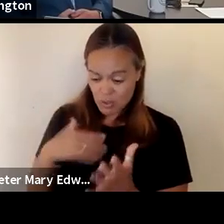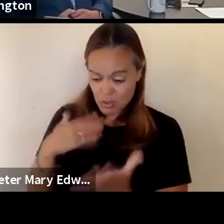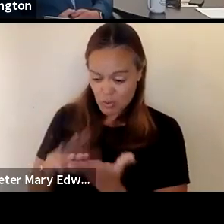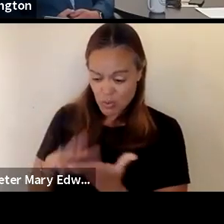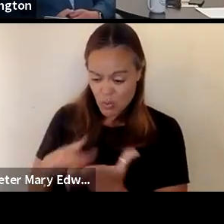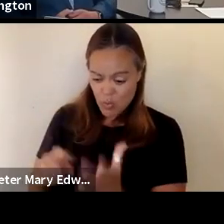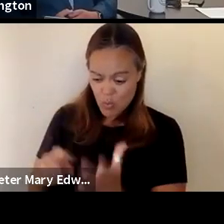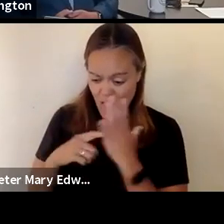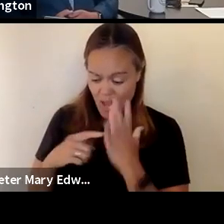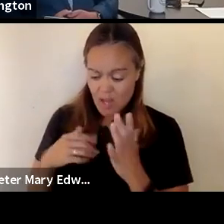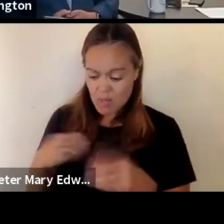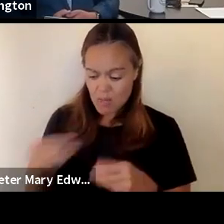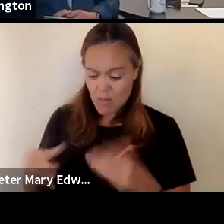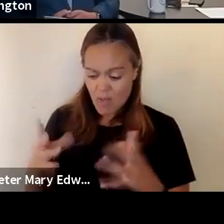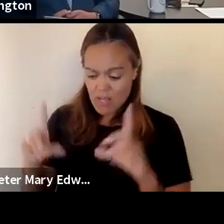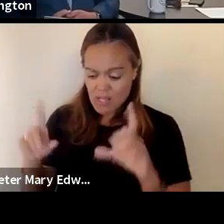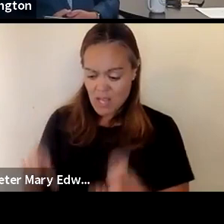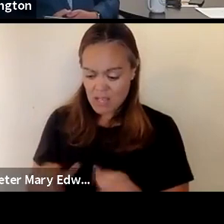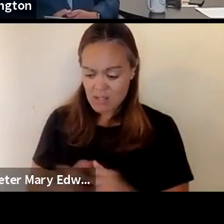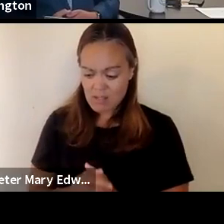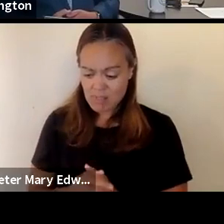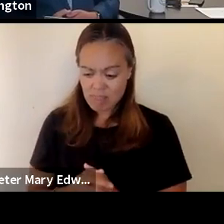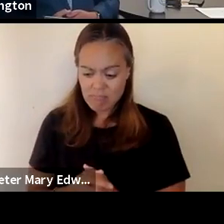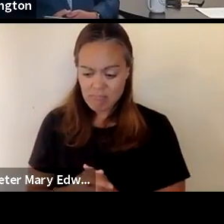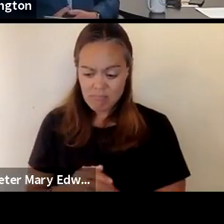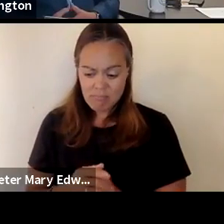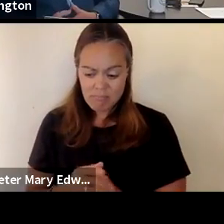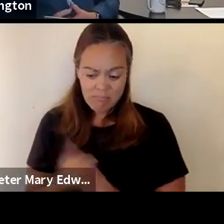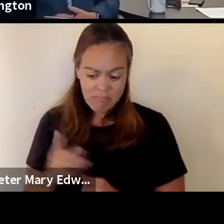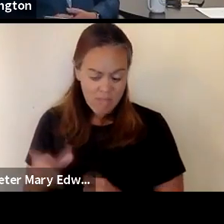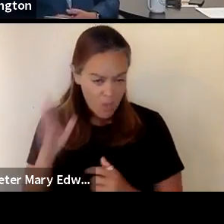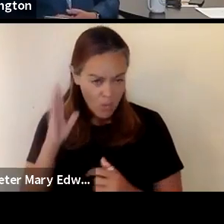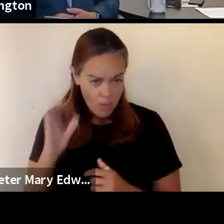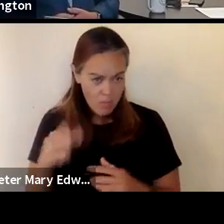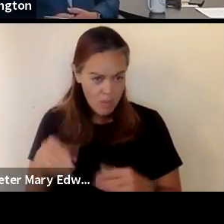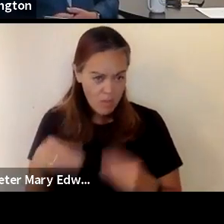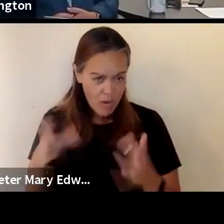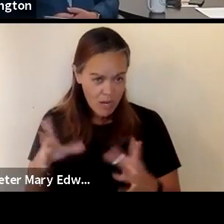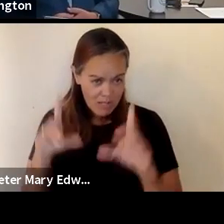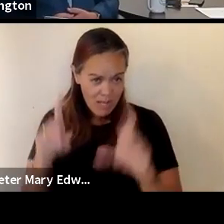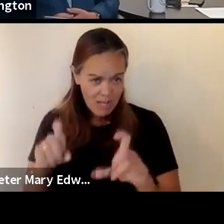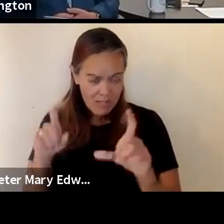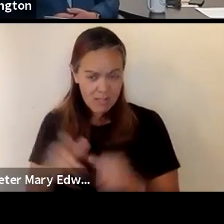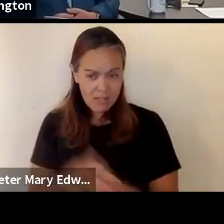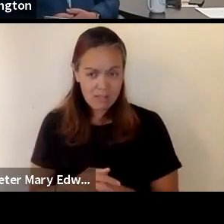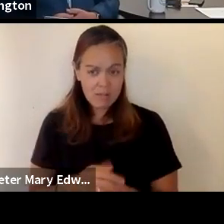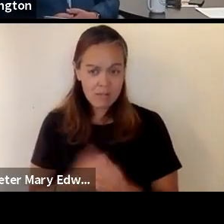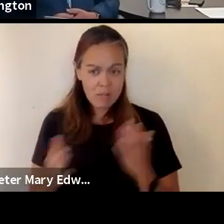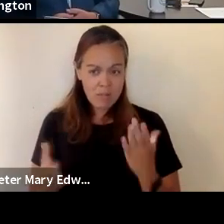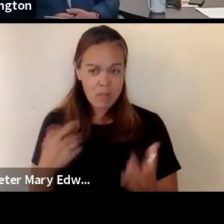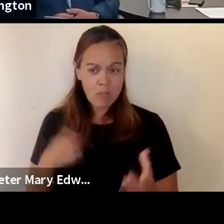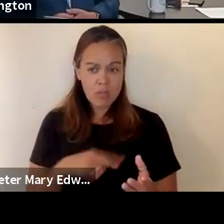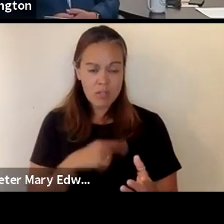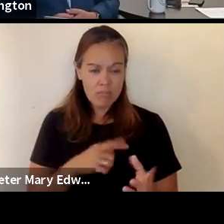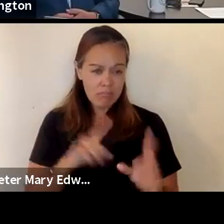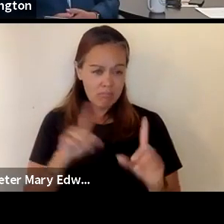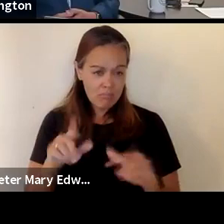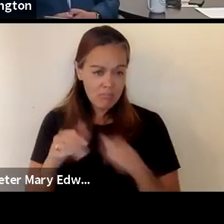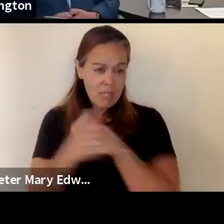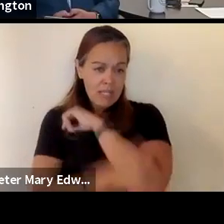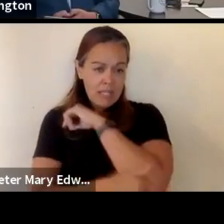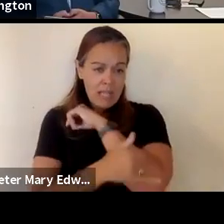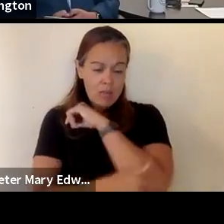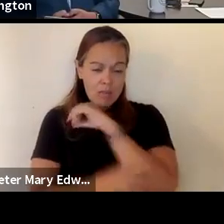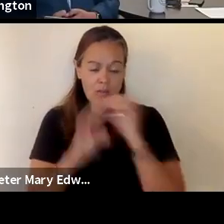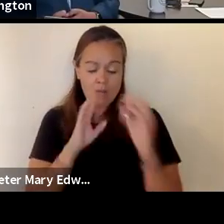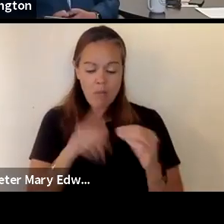required to provide testing whether um they they will be providing testing and then maybe we can go over to the county to talk about